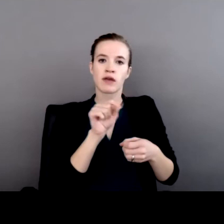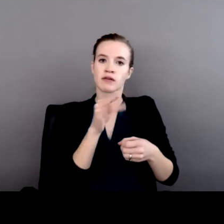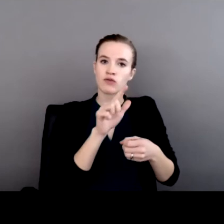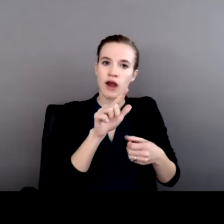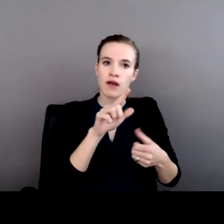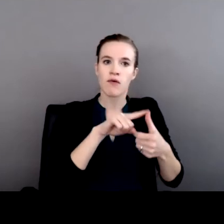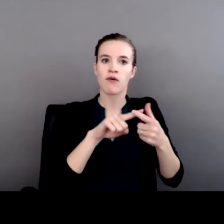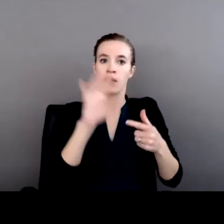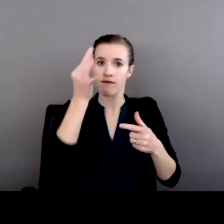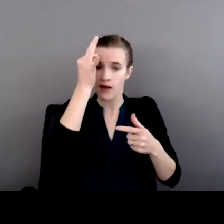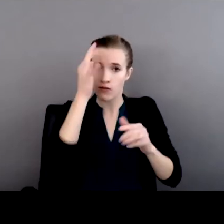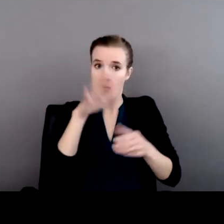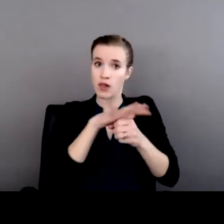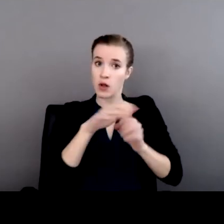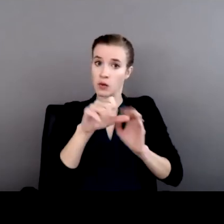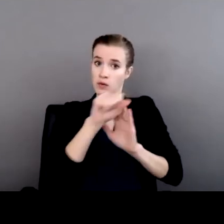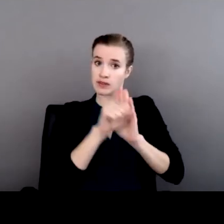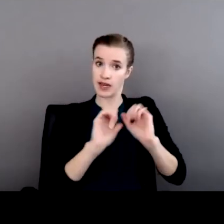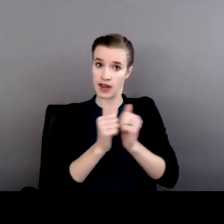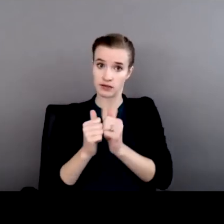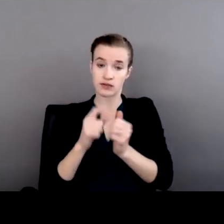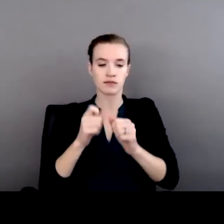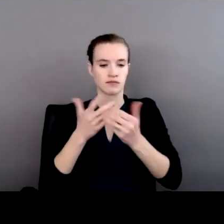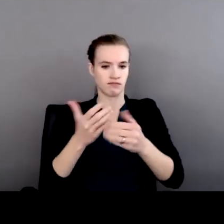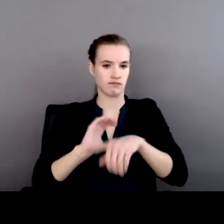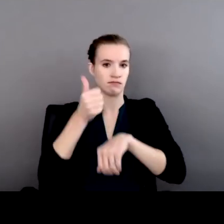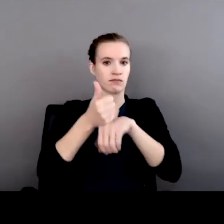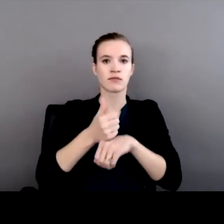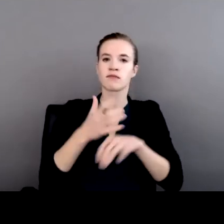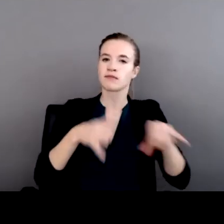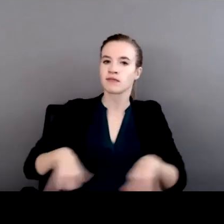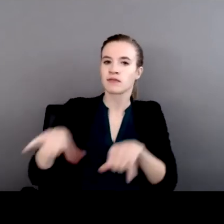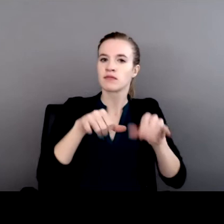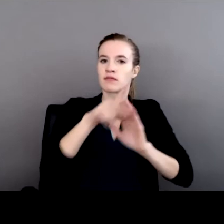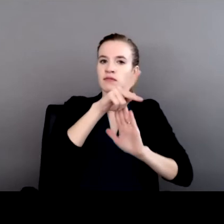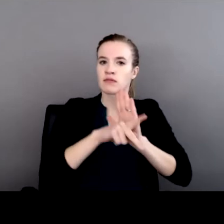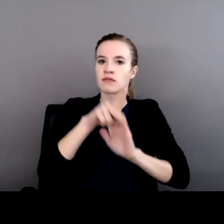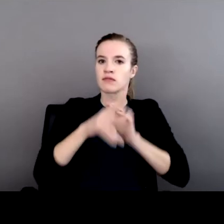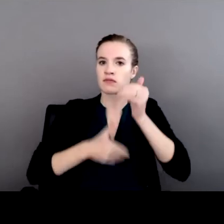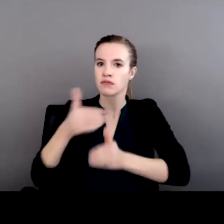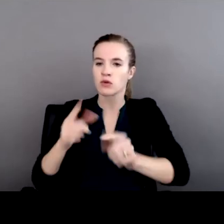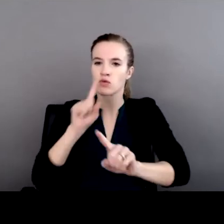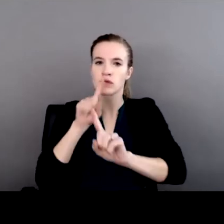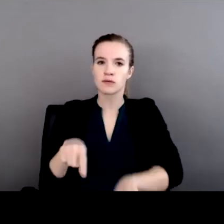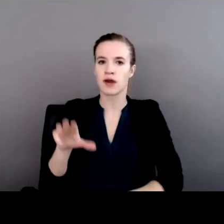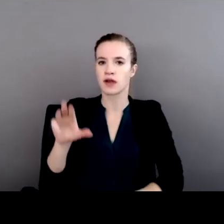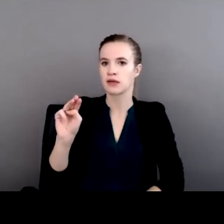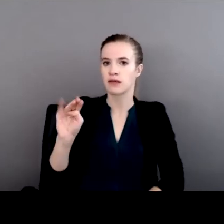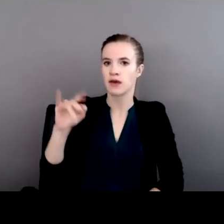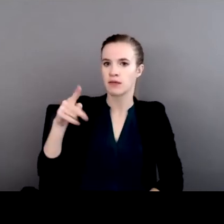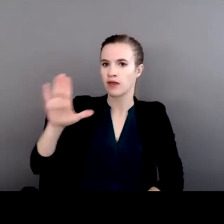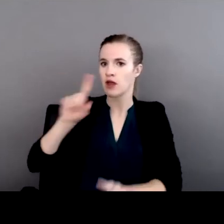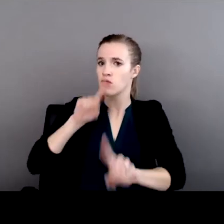to develop common protocols and procedures for responding to MMIP reports. Idaho's